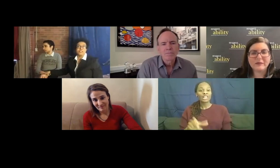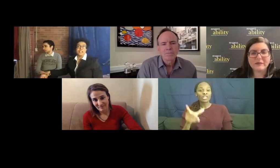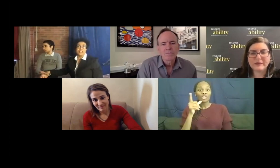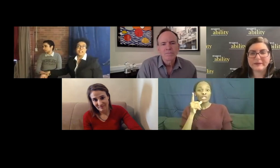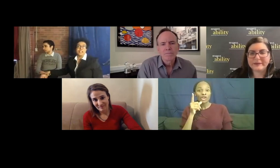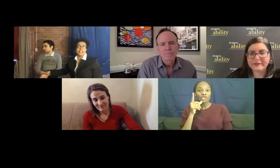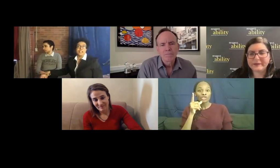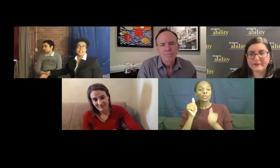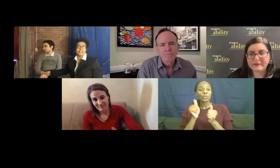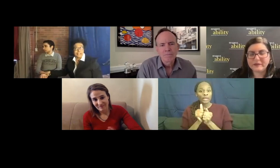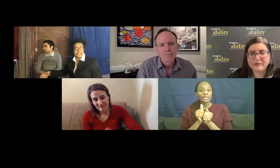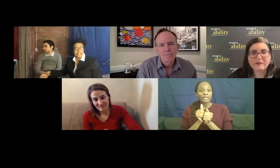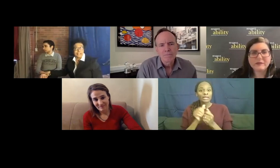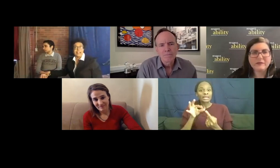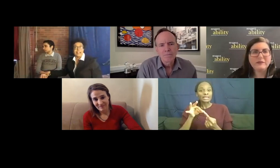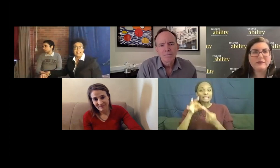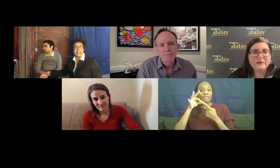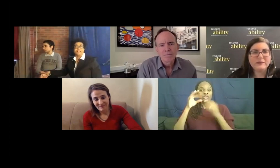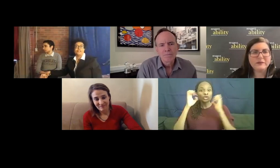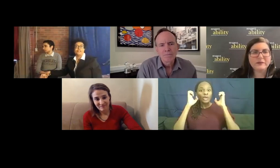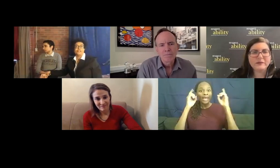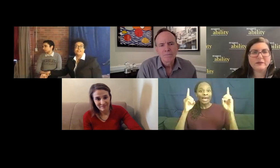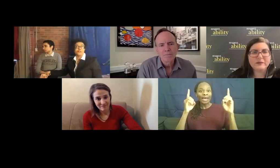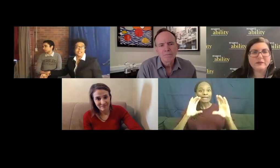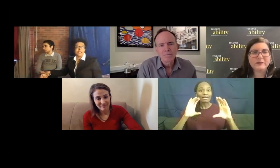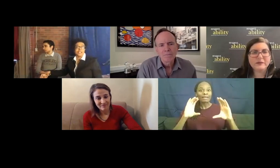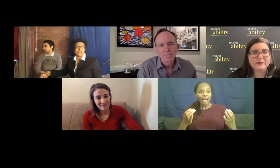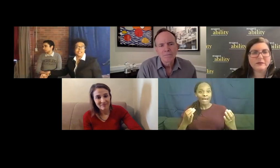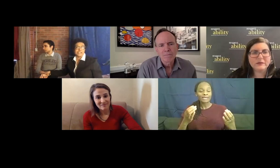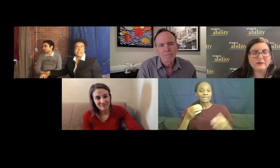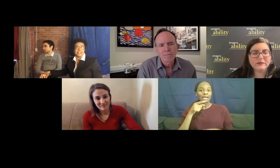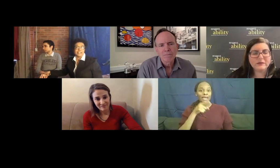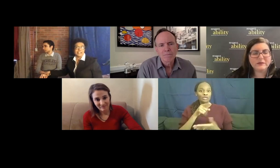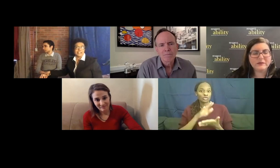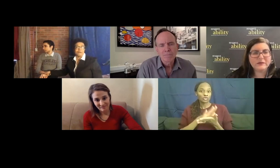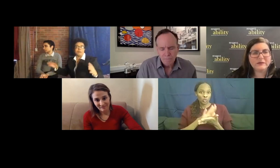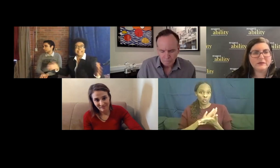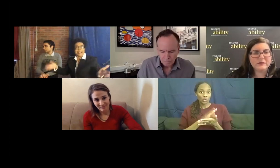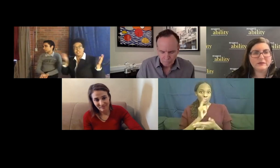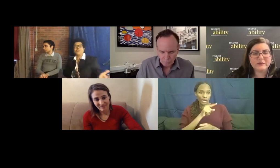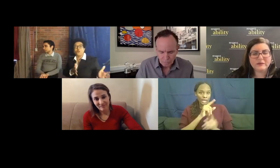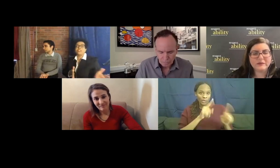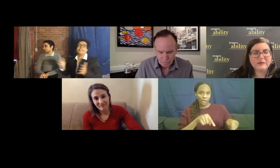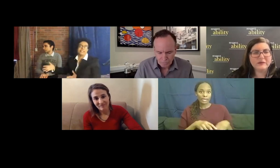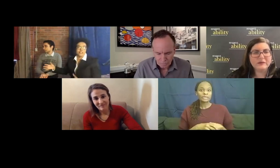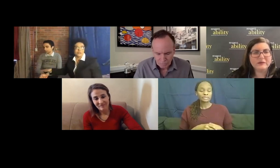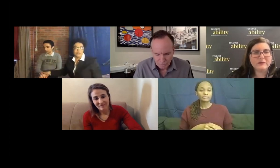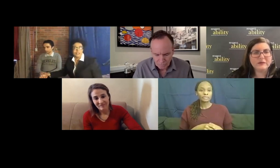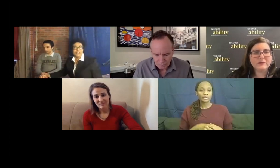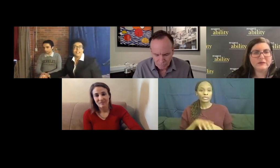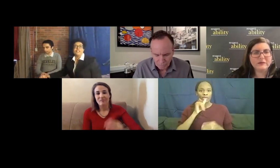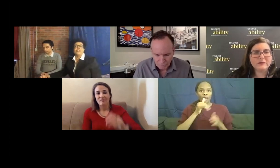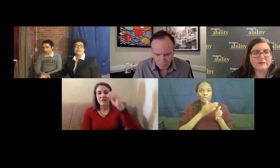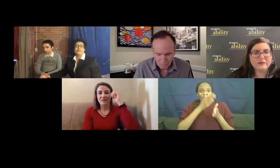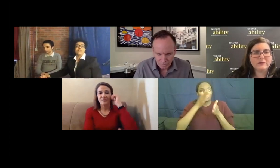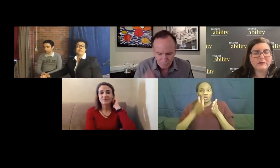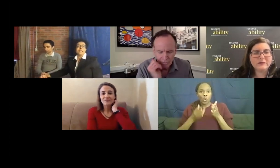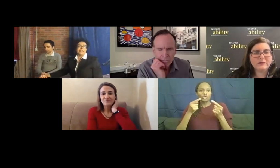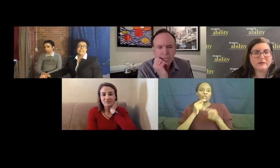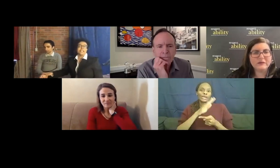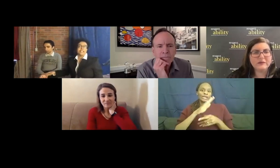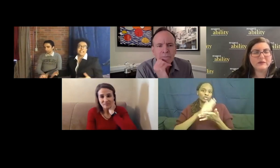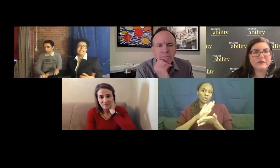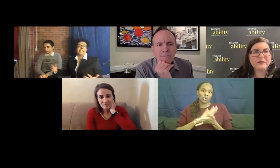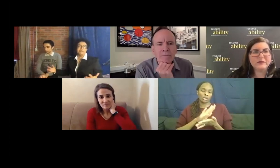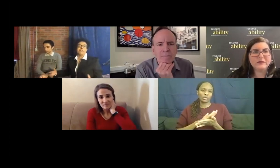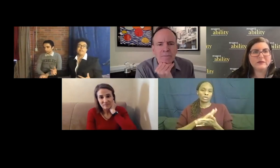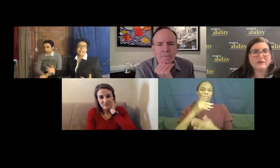special ed class at the school that he was at, that, that was next door to his school. So